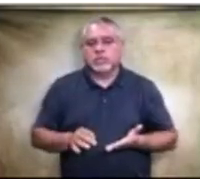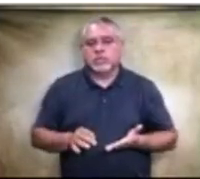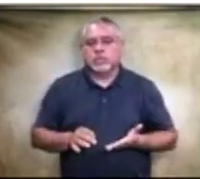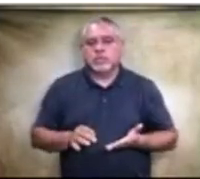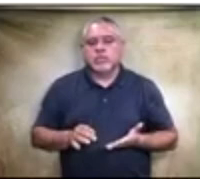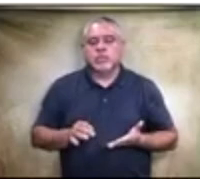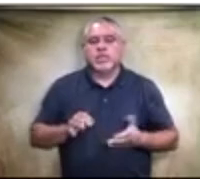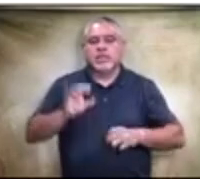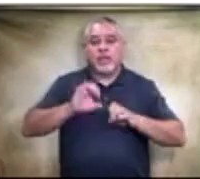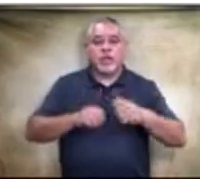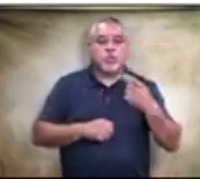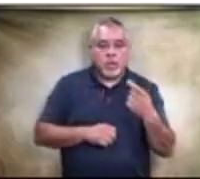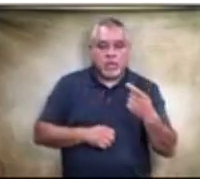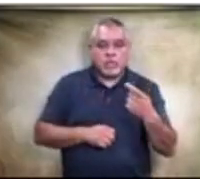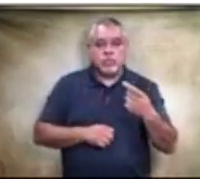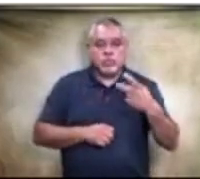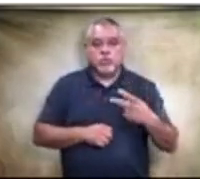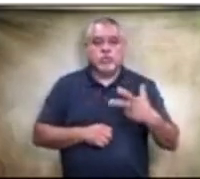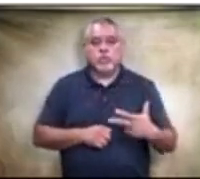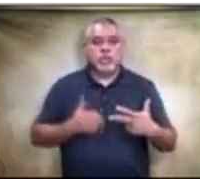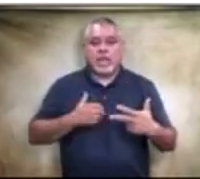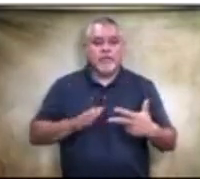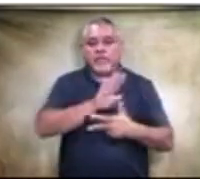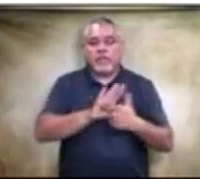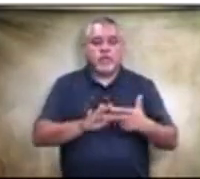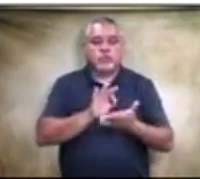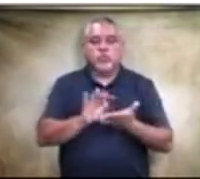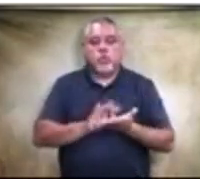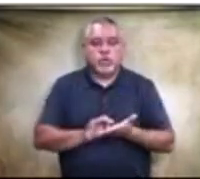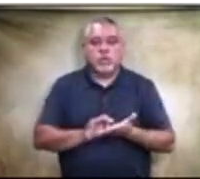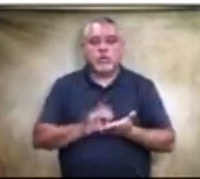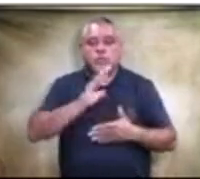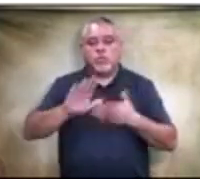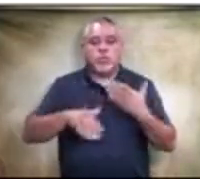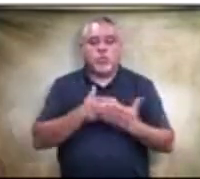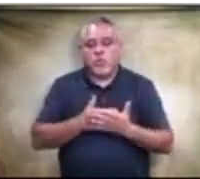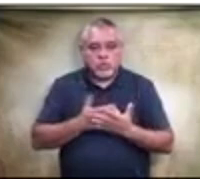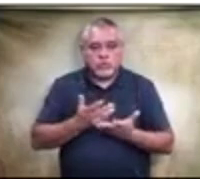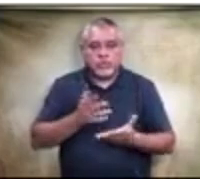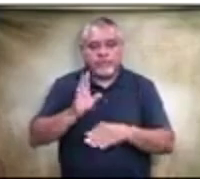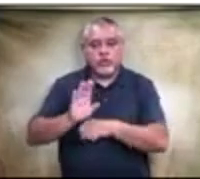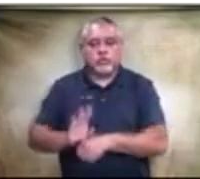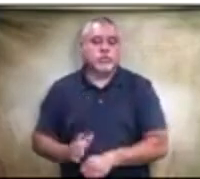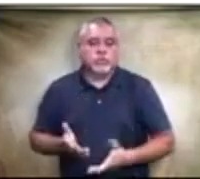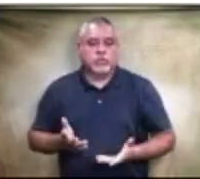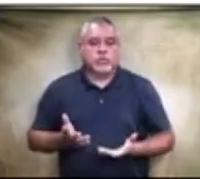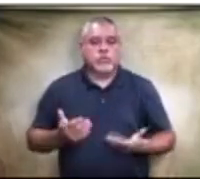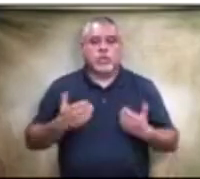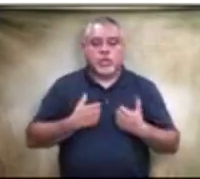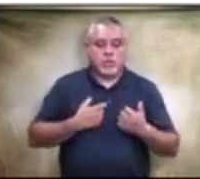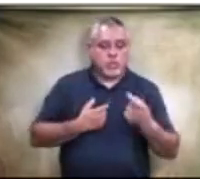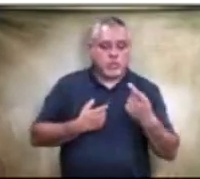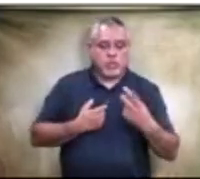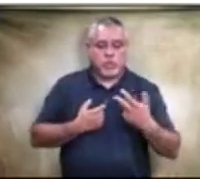Evaluator 1, 2, and 3, we have their scorings for all of the firms. We have 1, 2, 3, 4,